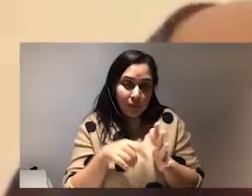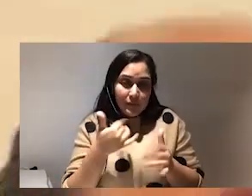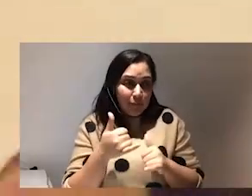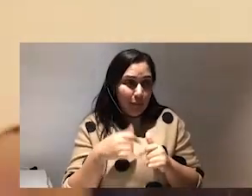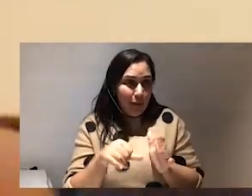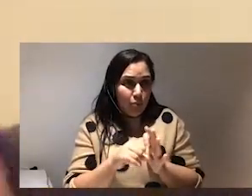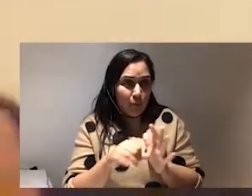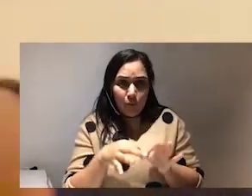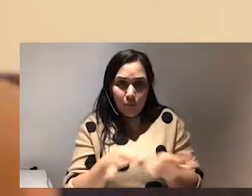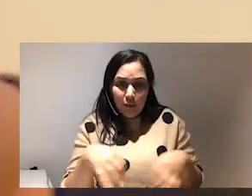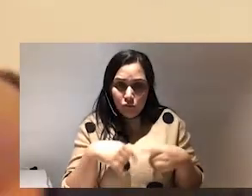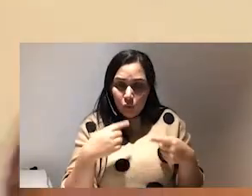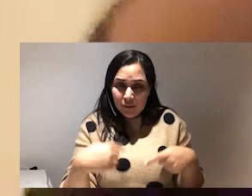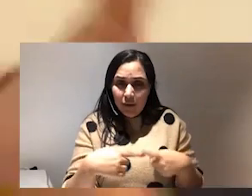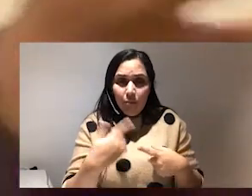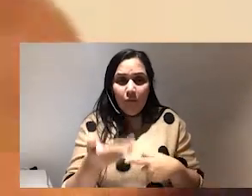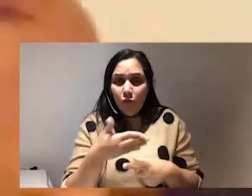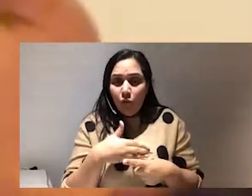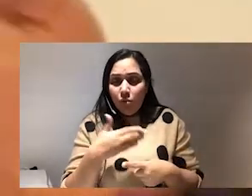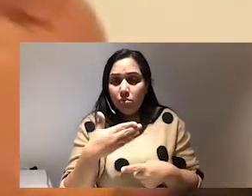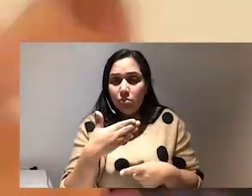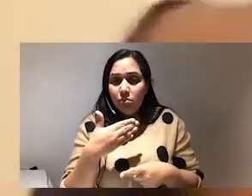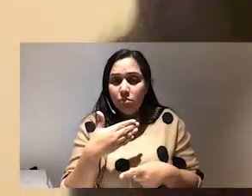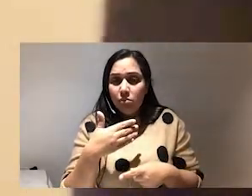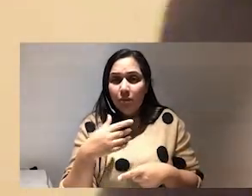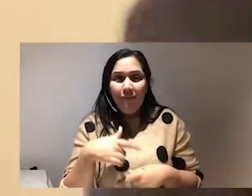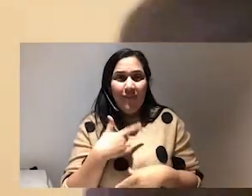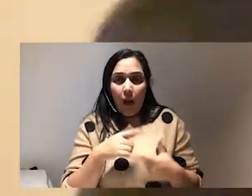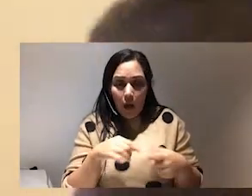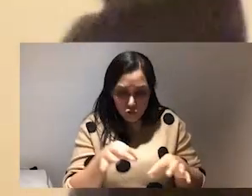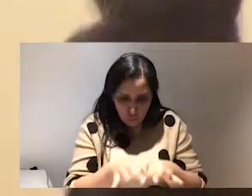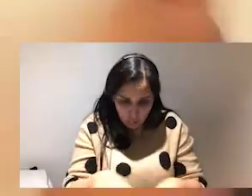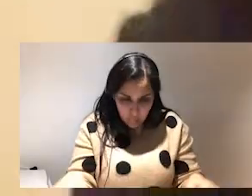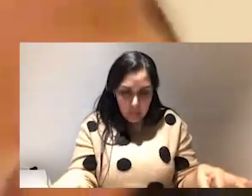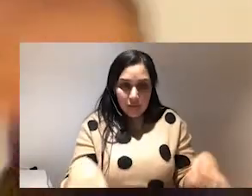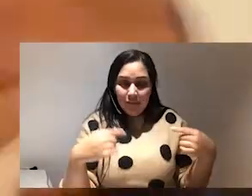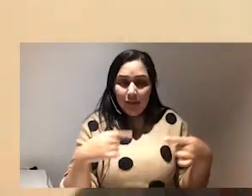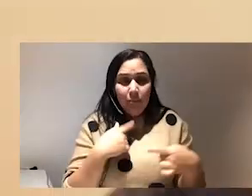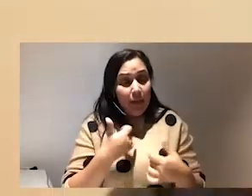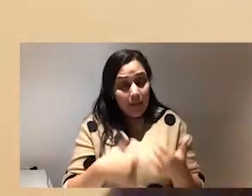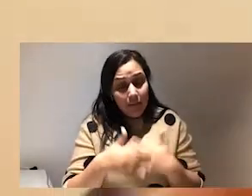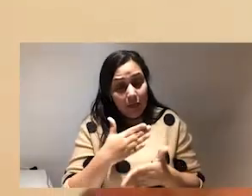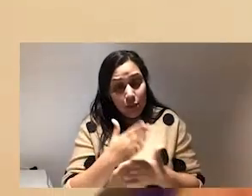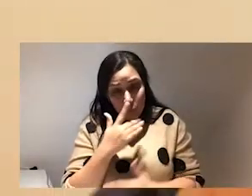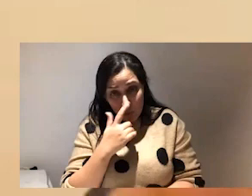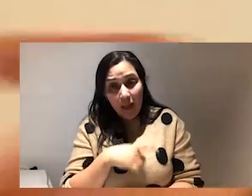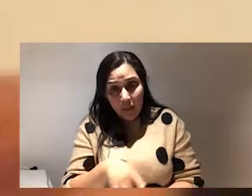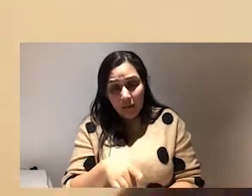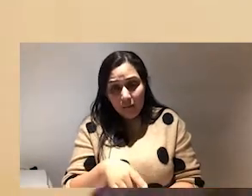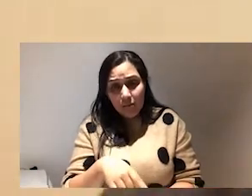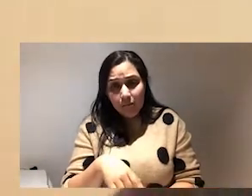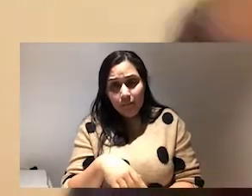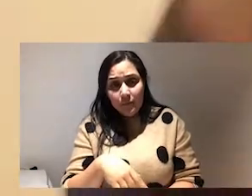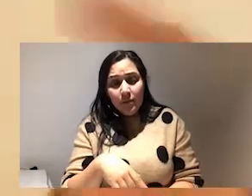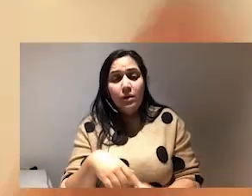that we also feel like we can never withdraw our consent and we always can um and i'm sure gabby's giving me side eye because she kept saying you know you can cancel this